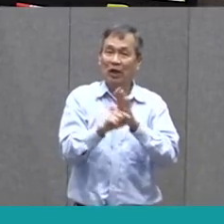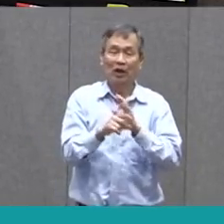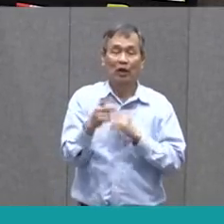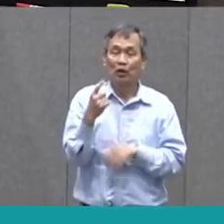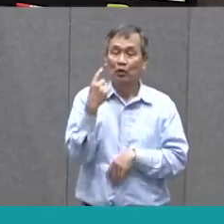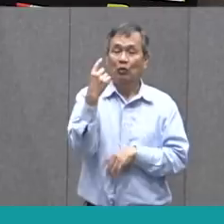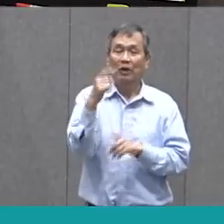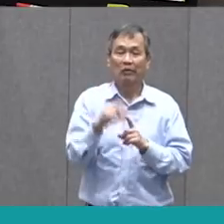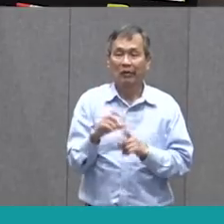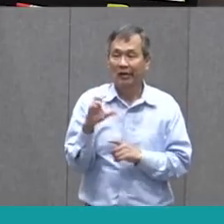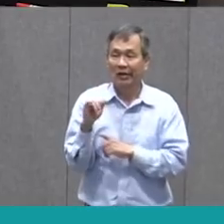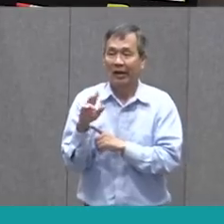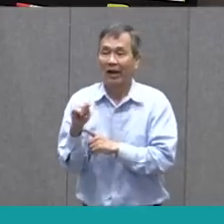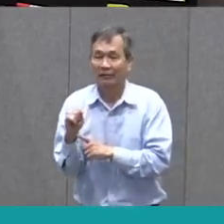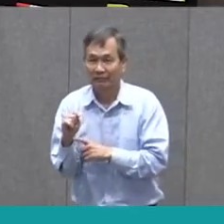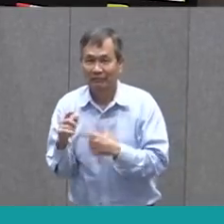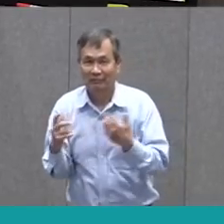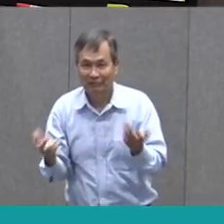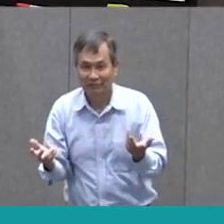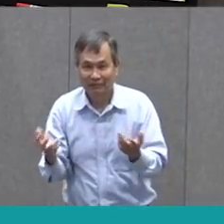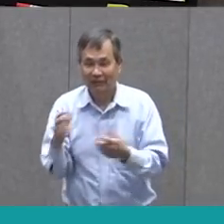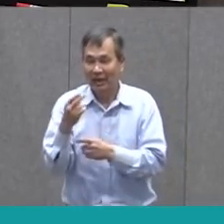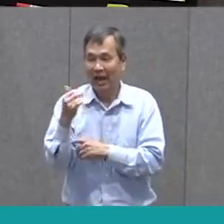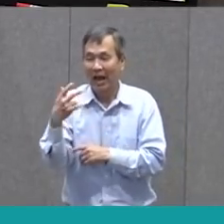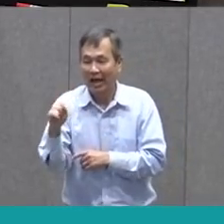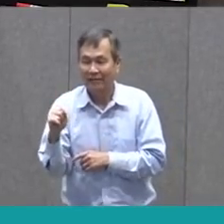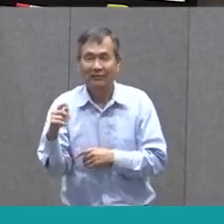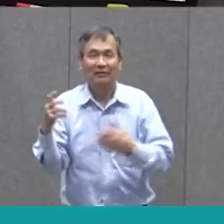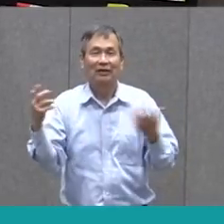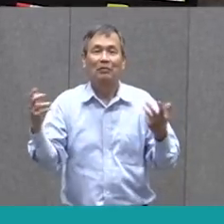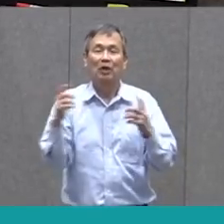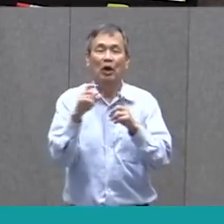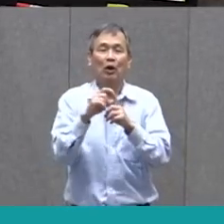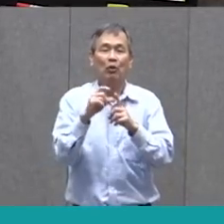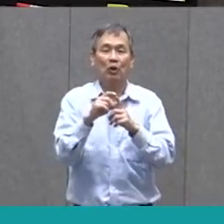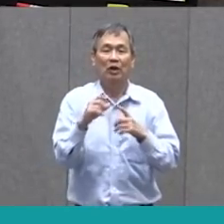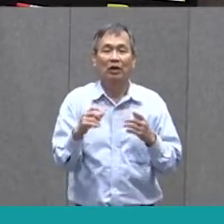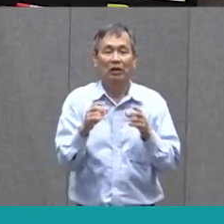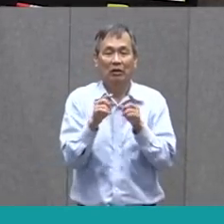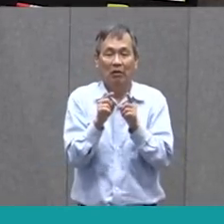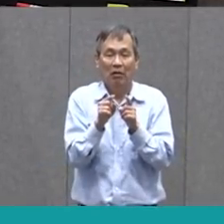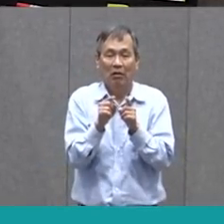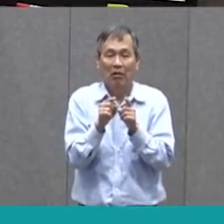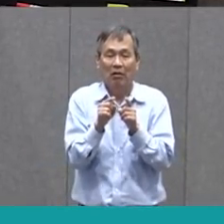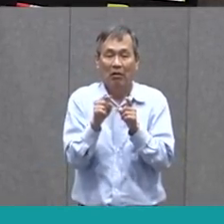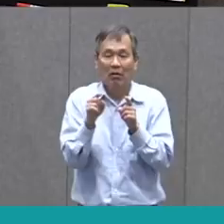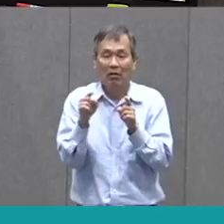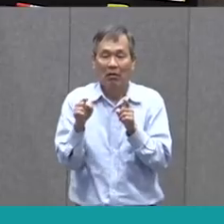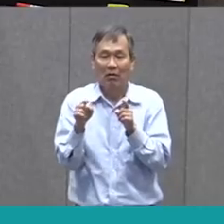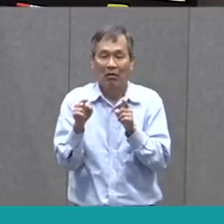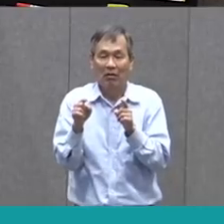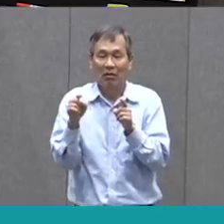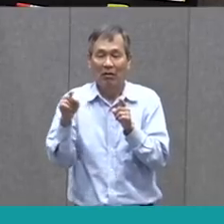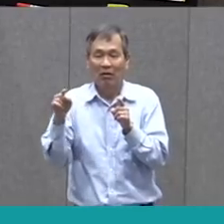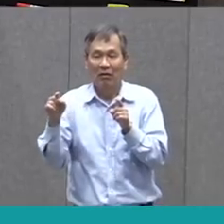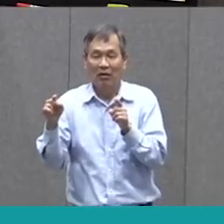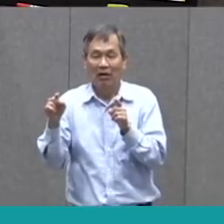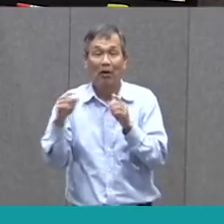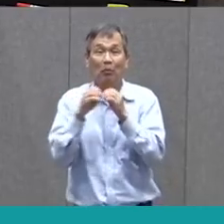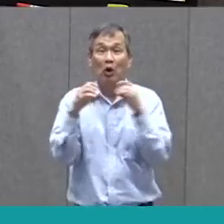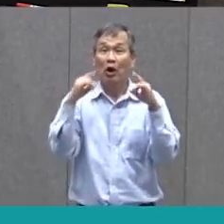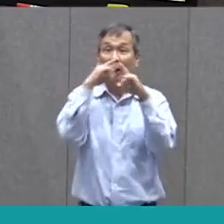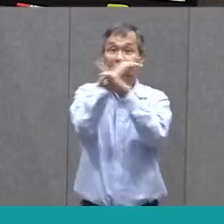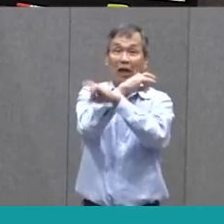Usually, cat. That's a smaller word. So when we're talking about words with more syllables, we're talking about larger, more complex